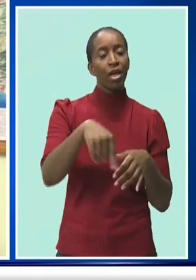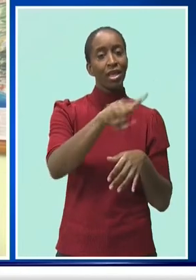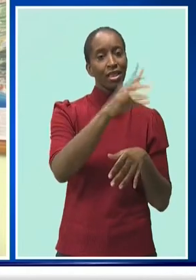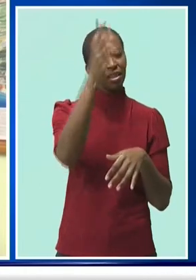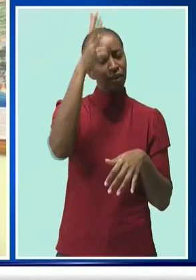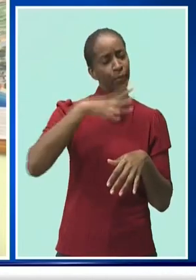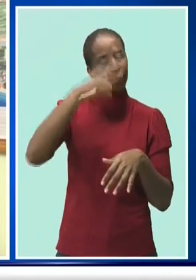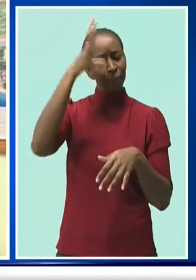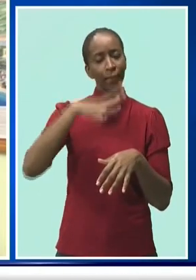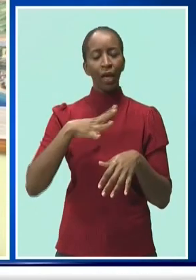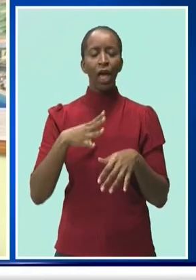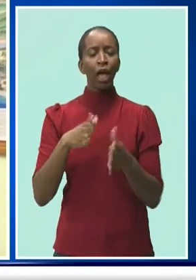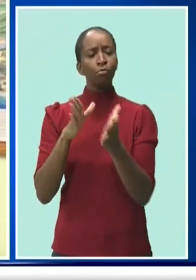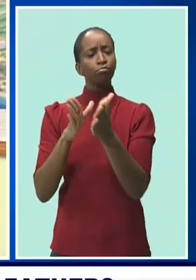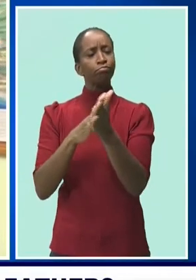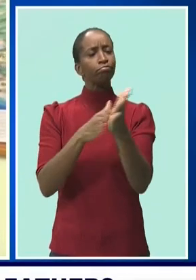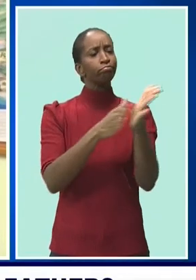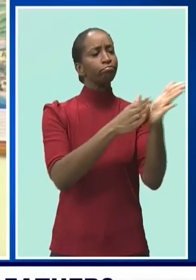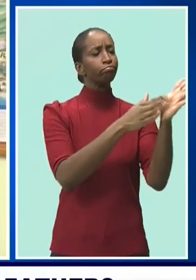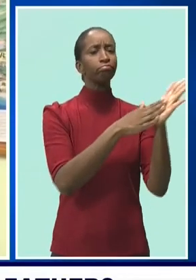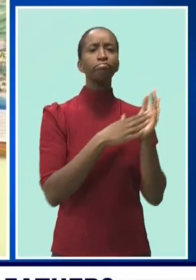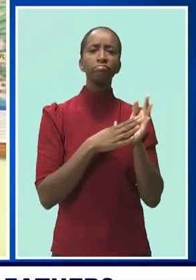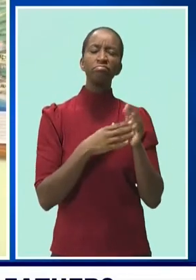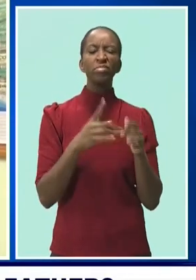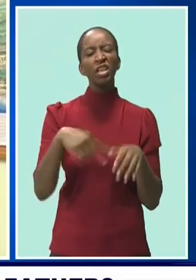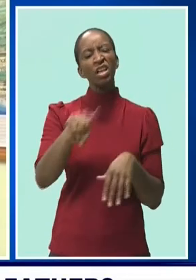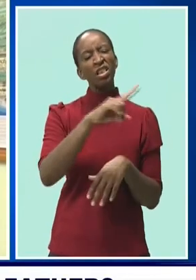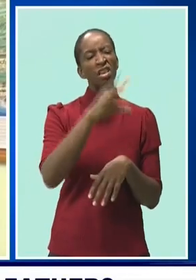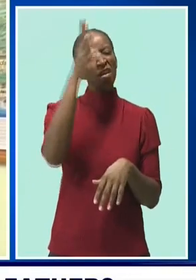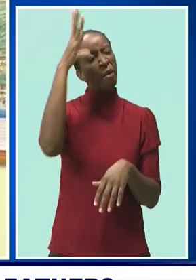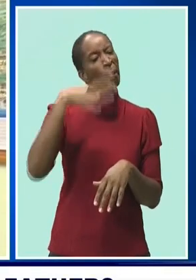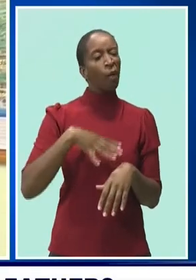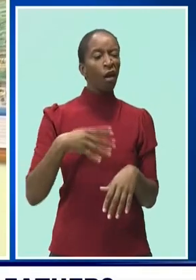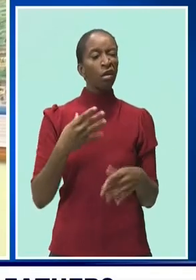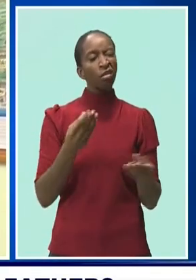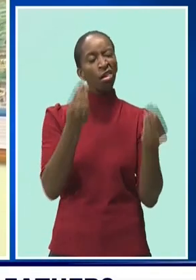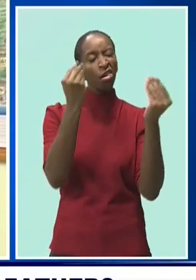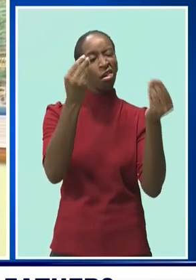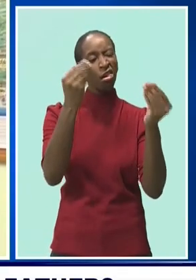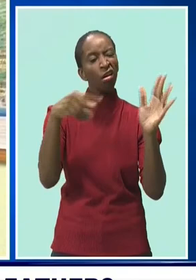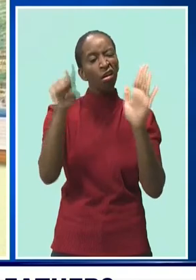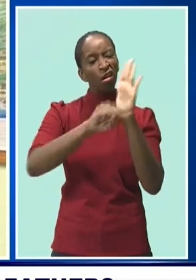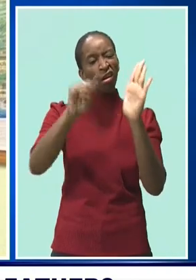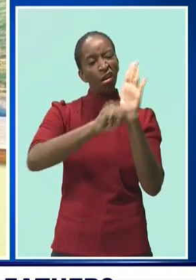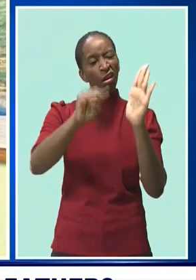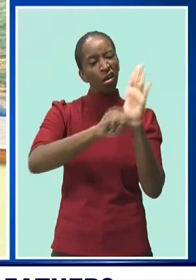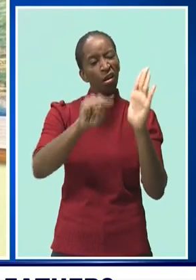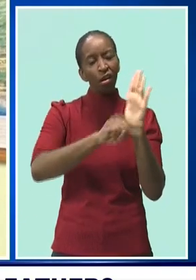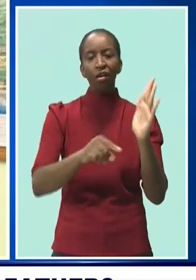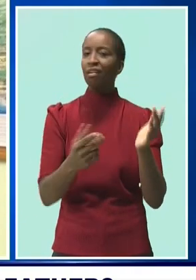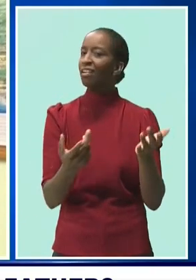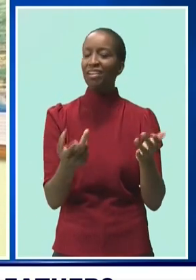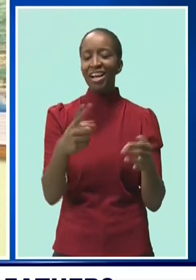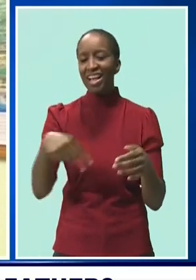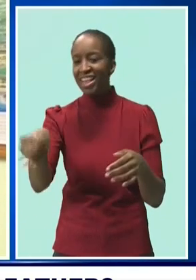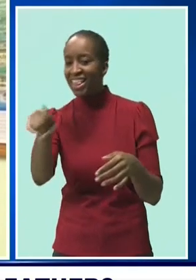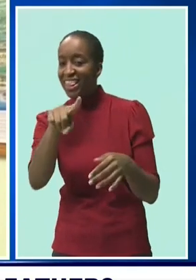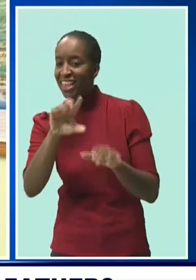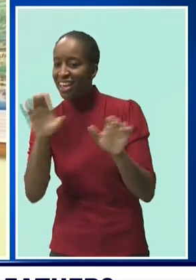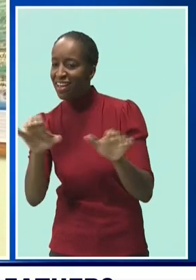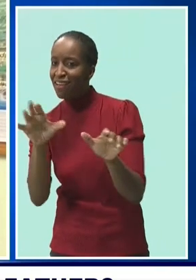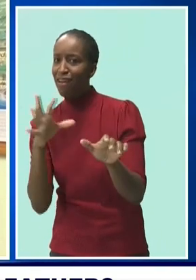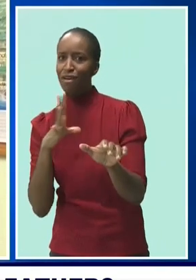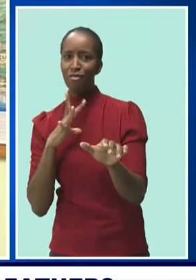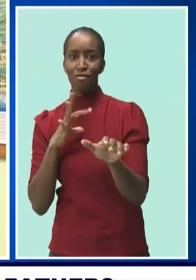society we speak too much towards the negative. We wanted to really highlight those positive fathers, those fathers out there who can be